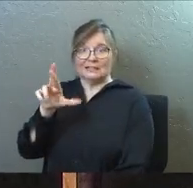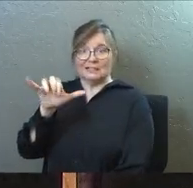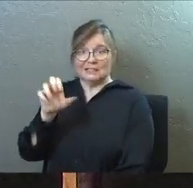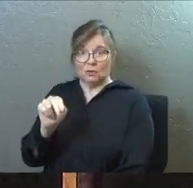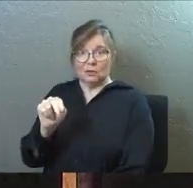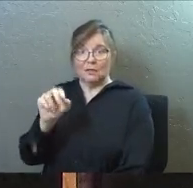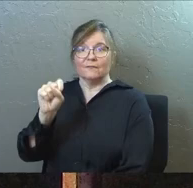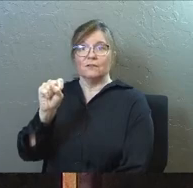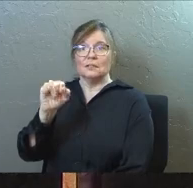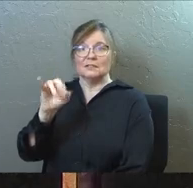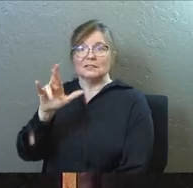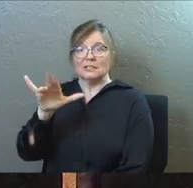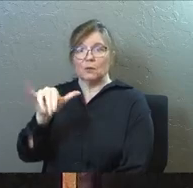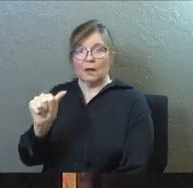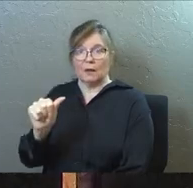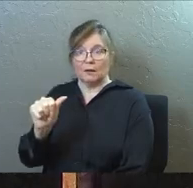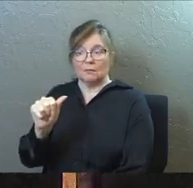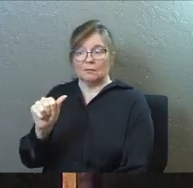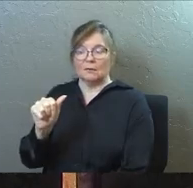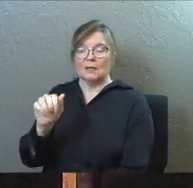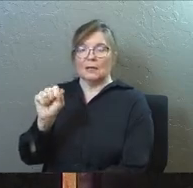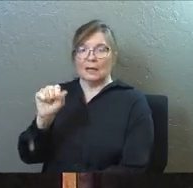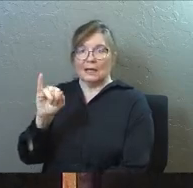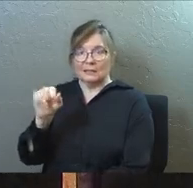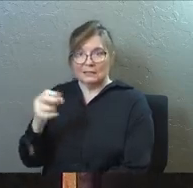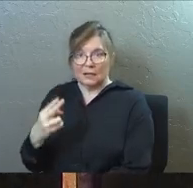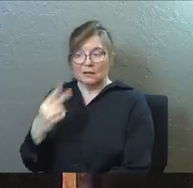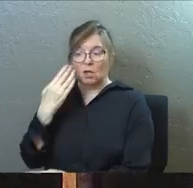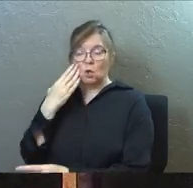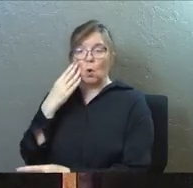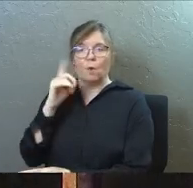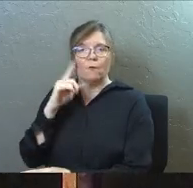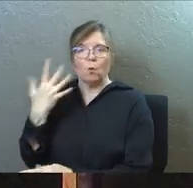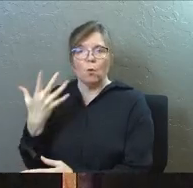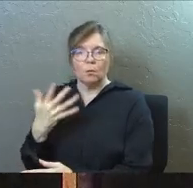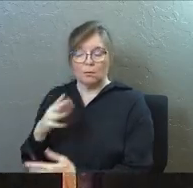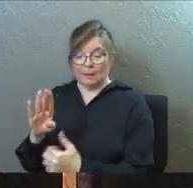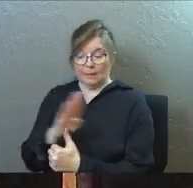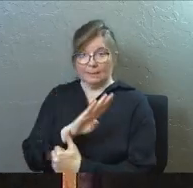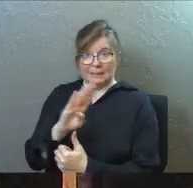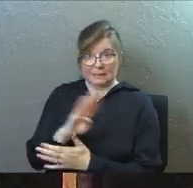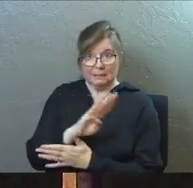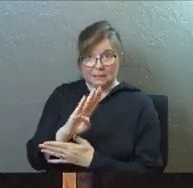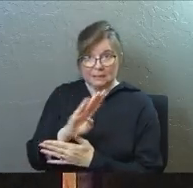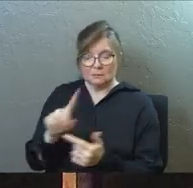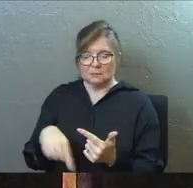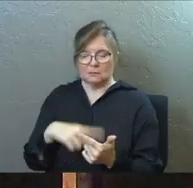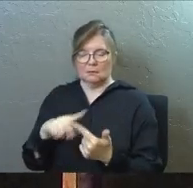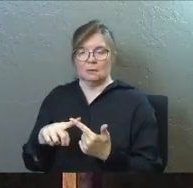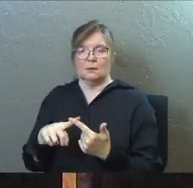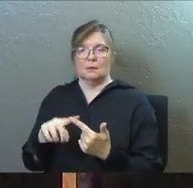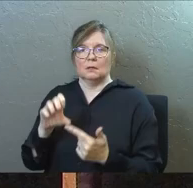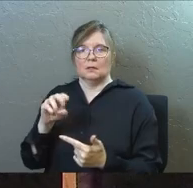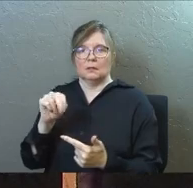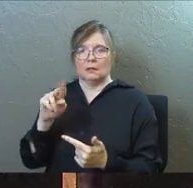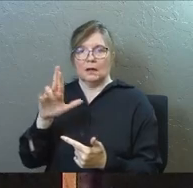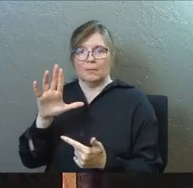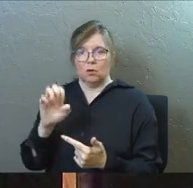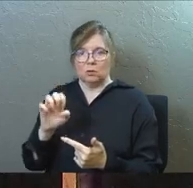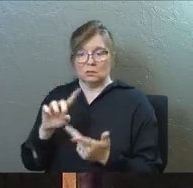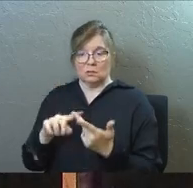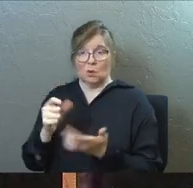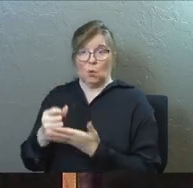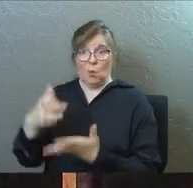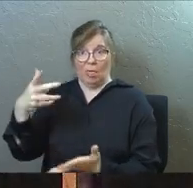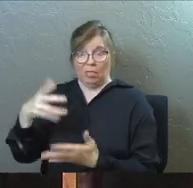Antioch is known for business, it's known for commerce, it's known for its wealth, Antioch is known for its